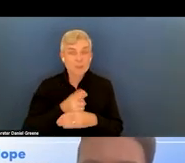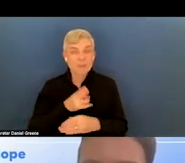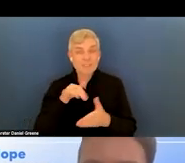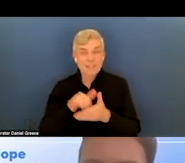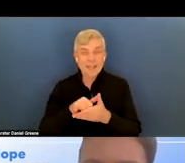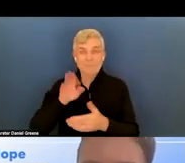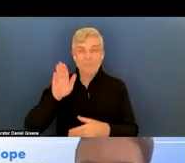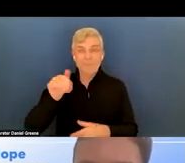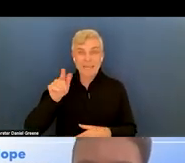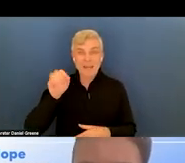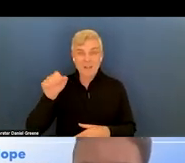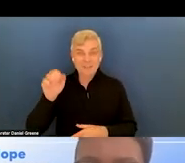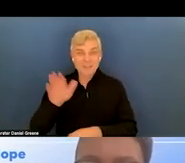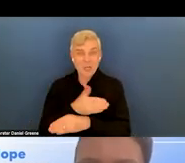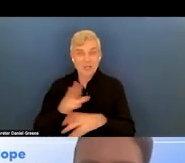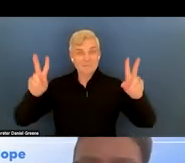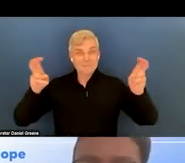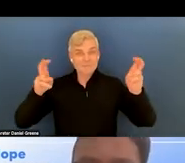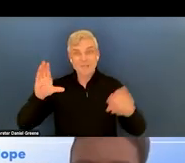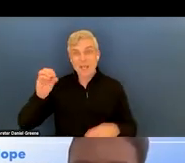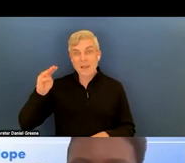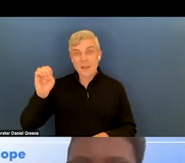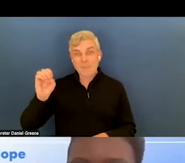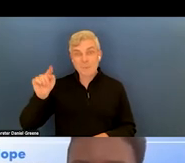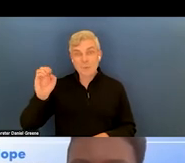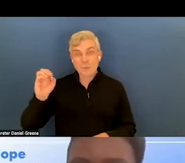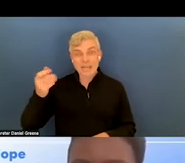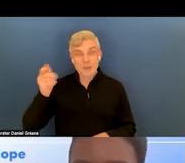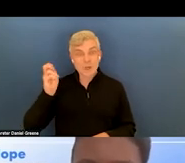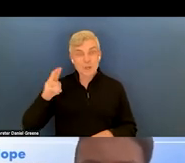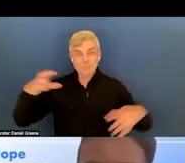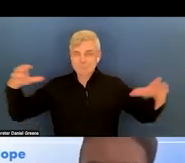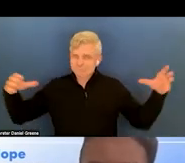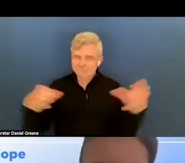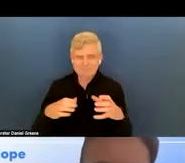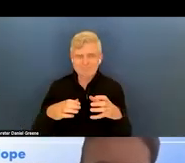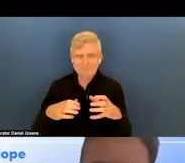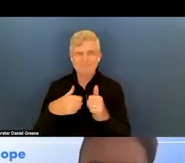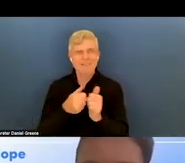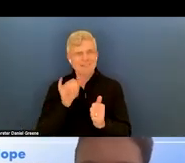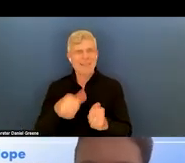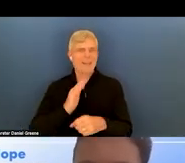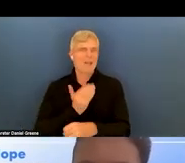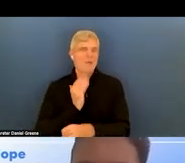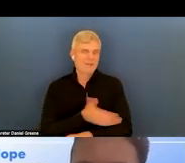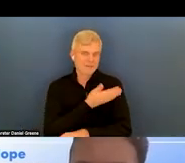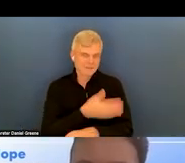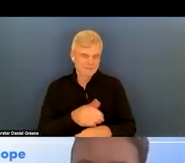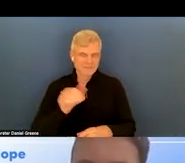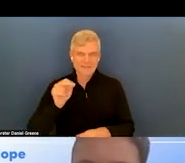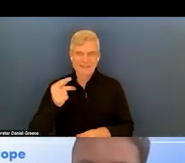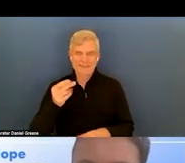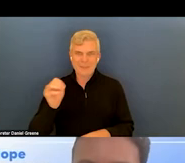Beatles songs, make that our anthem, make that our anthem, and have